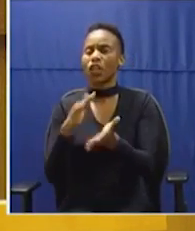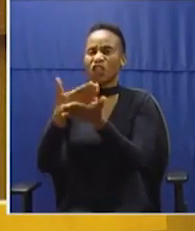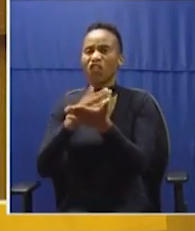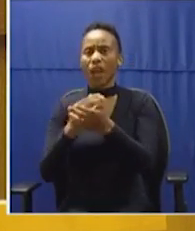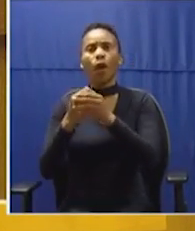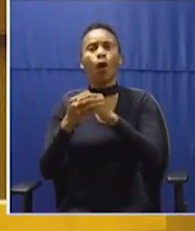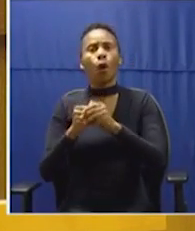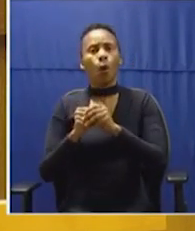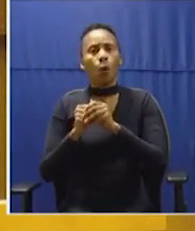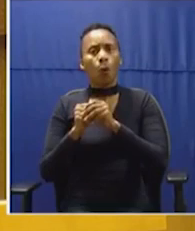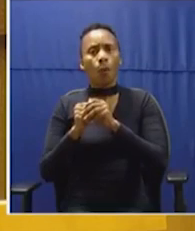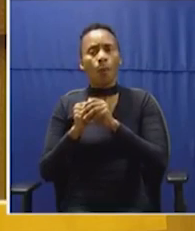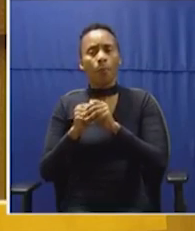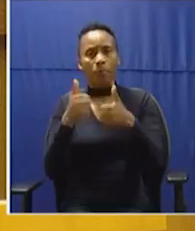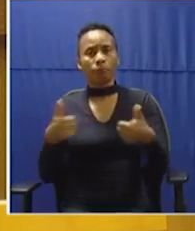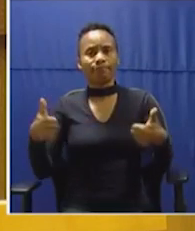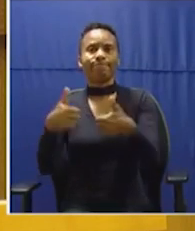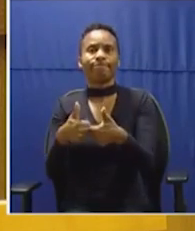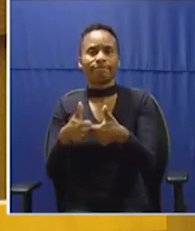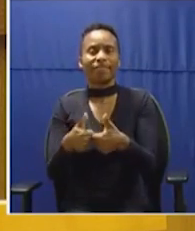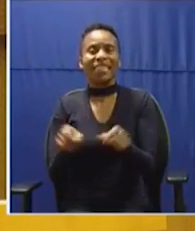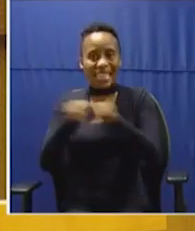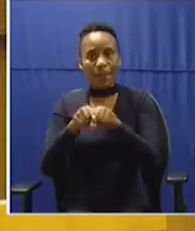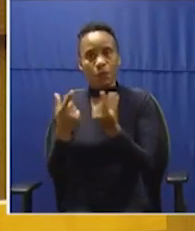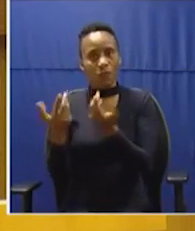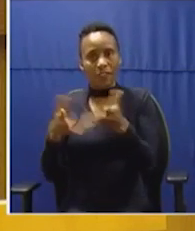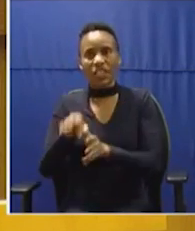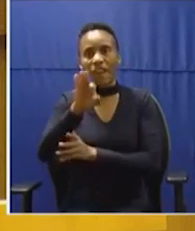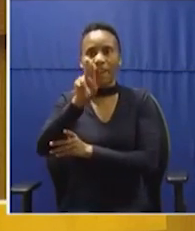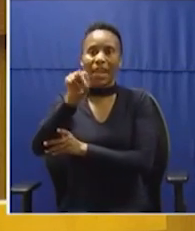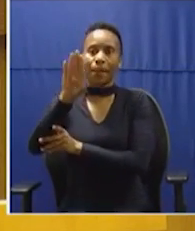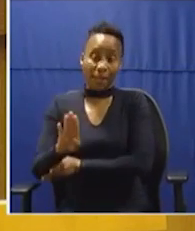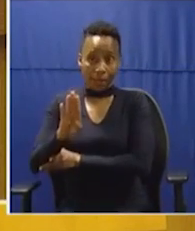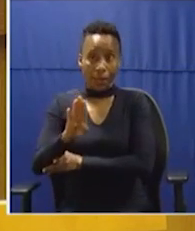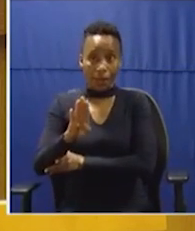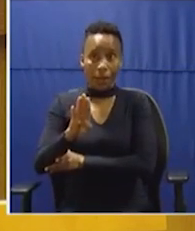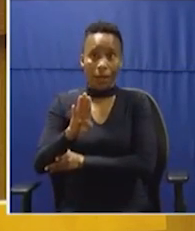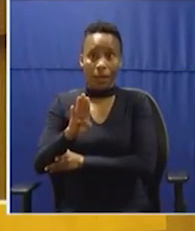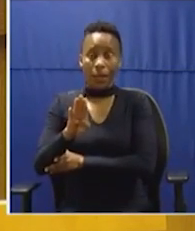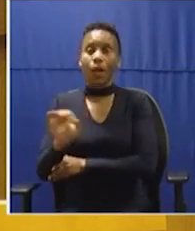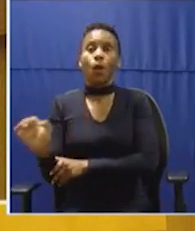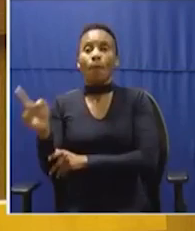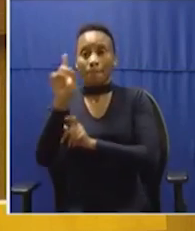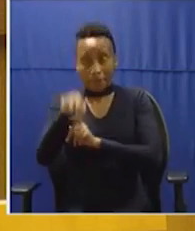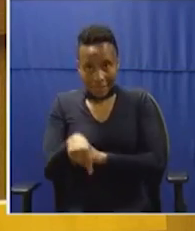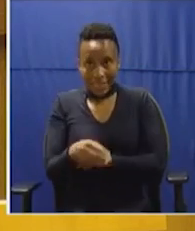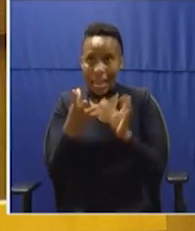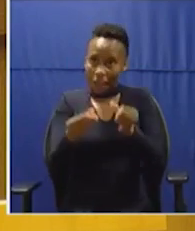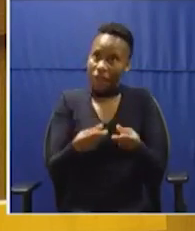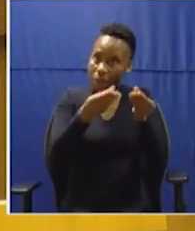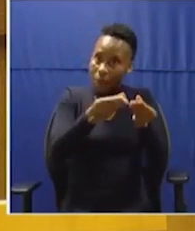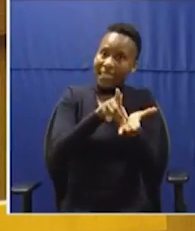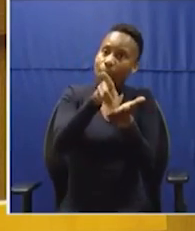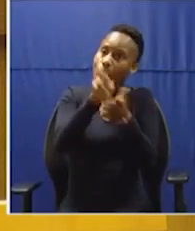African bank, let us put VBS Mutual Bank under curatorship, save it, and hand it over to the